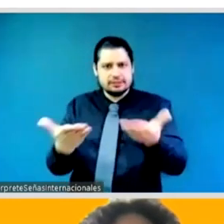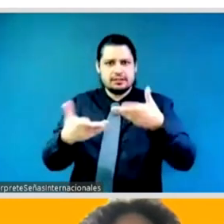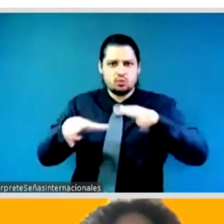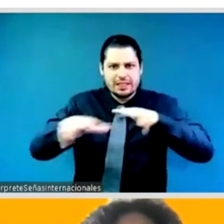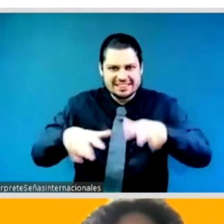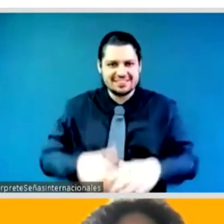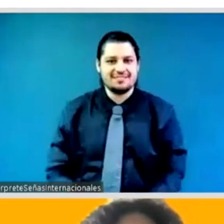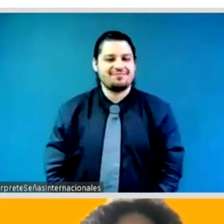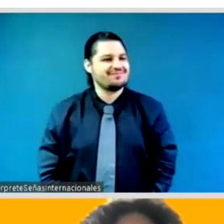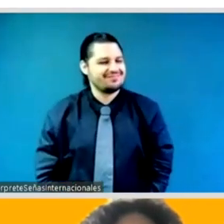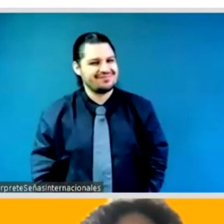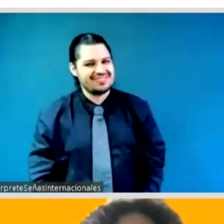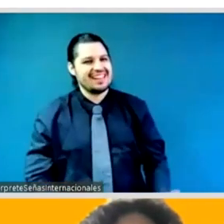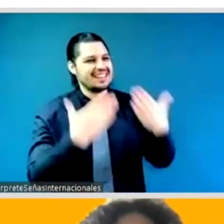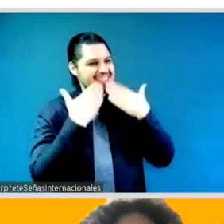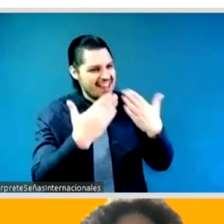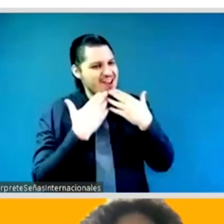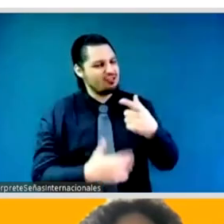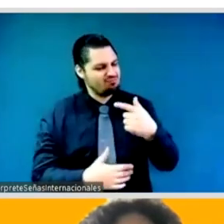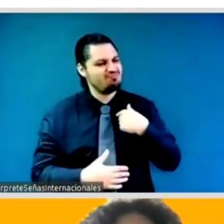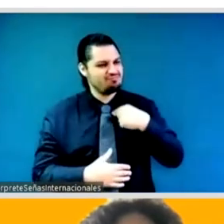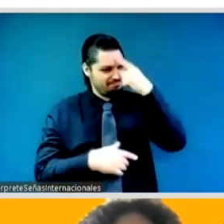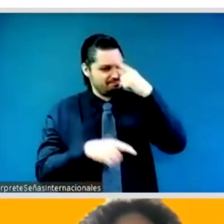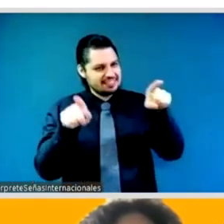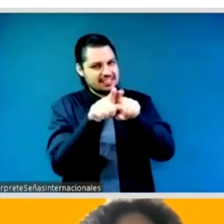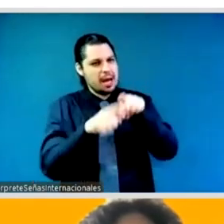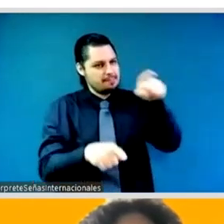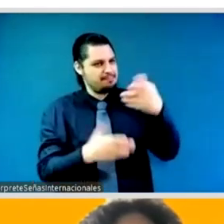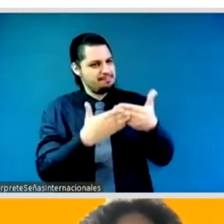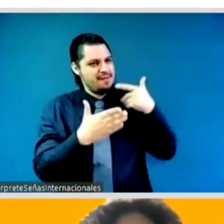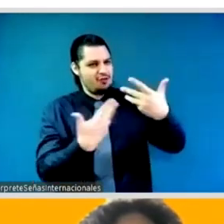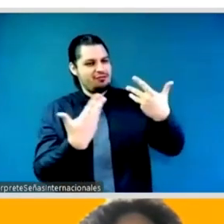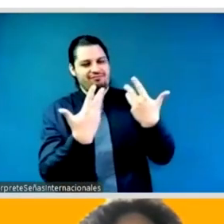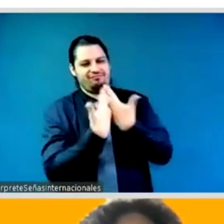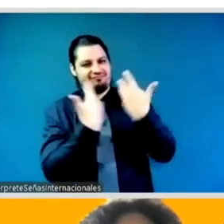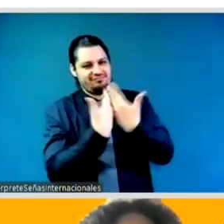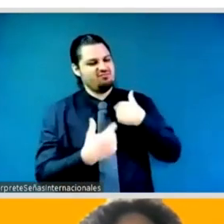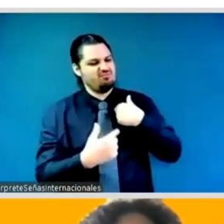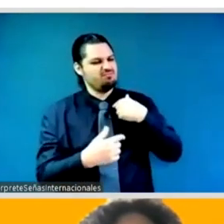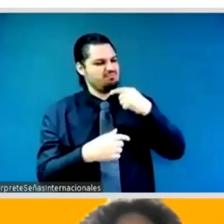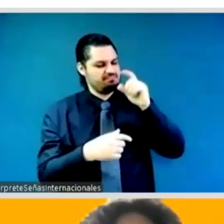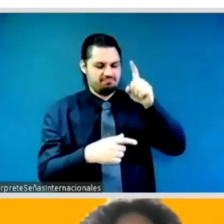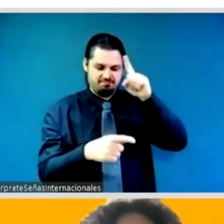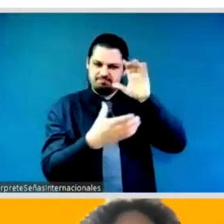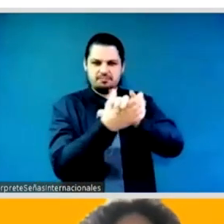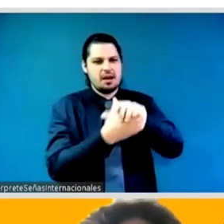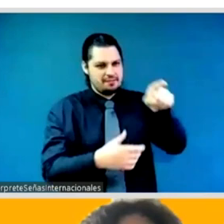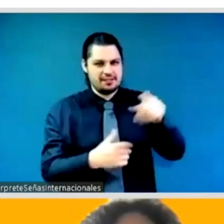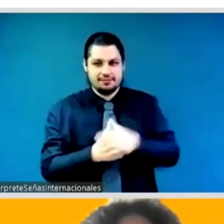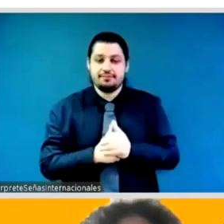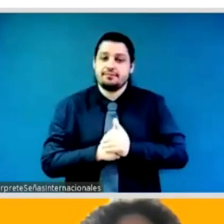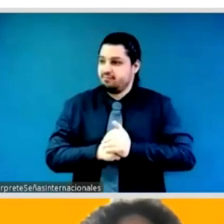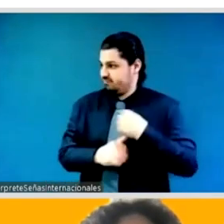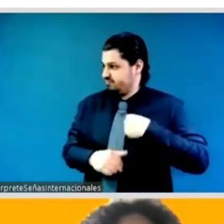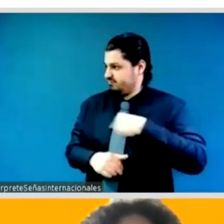and i think it's important for all of us also to self-reflect you know on the commitment we can